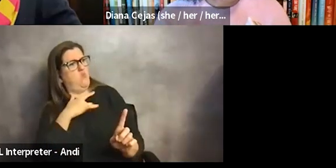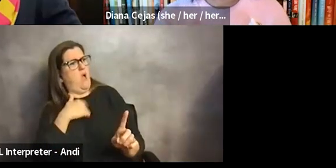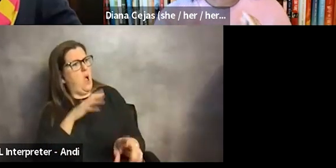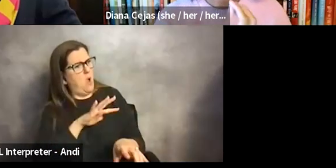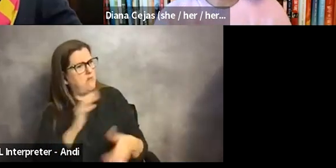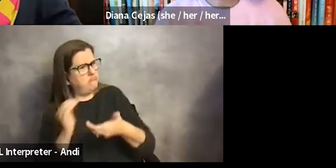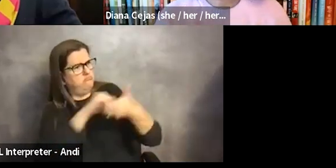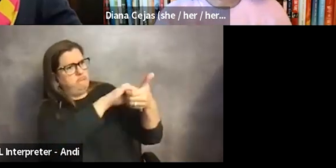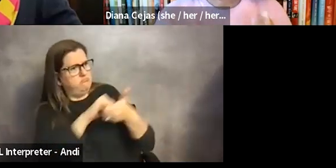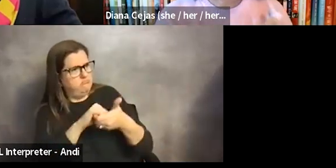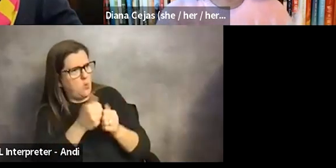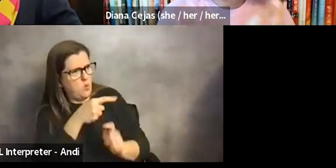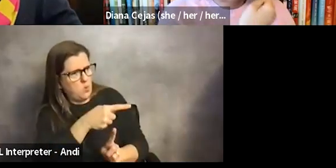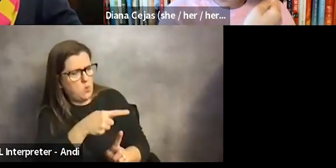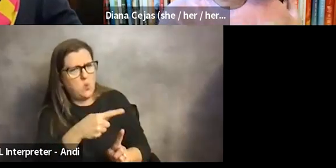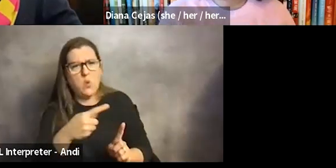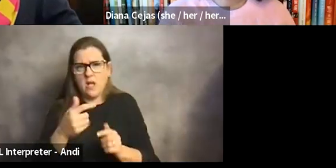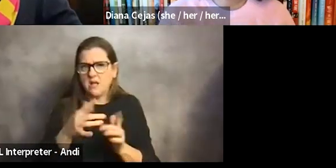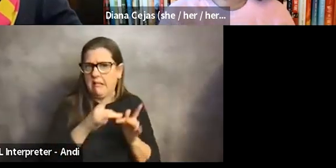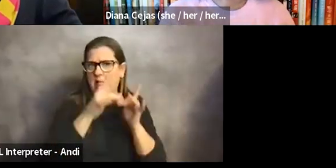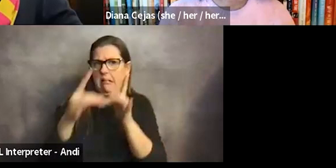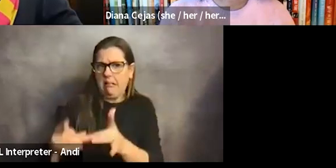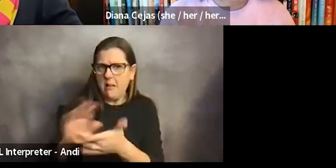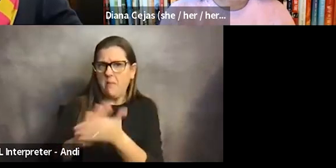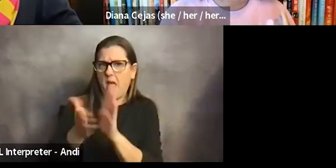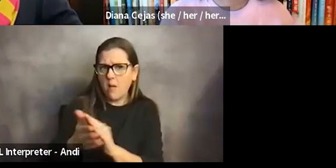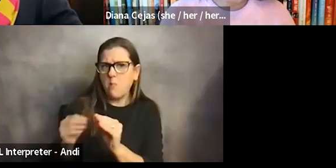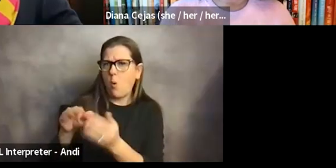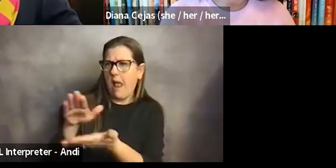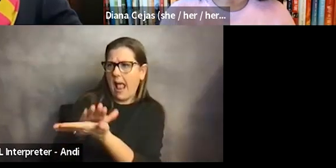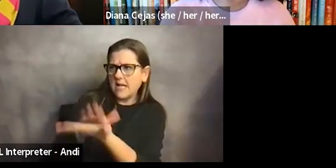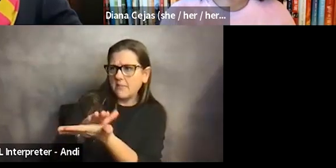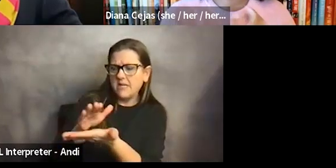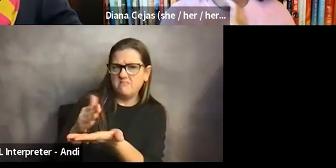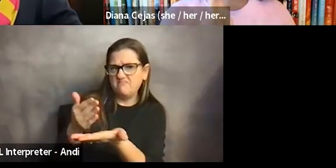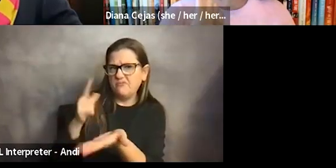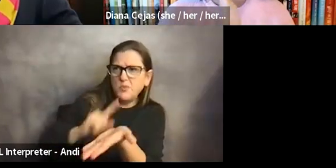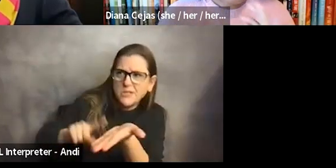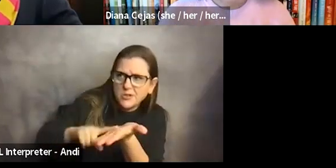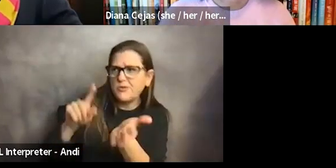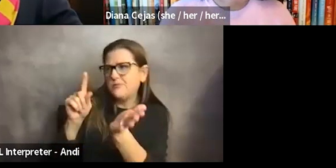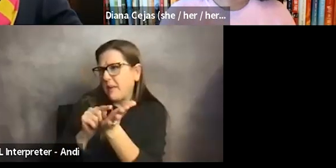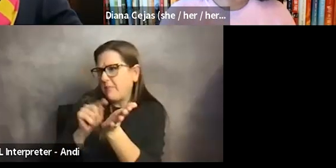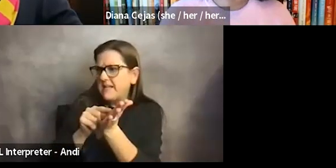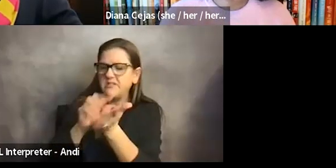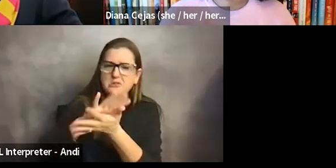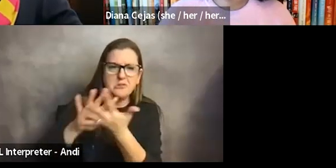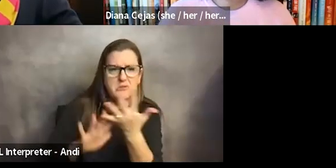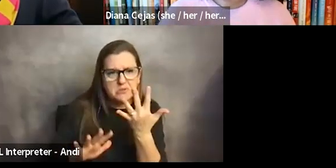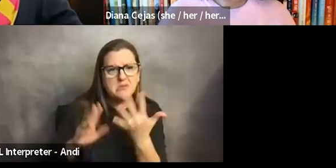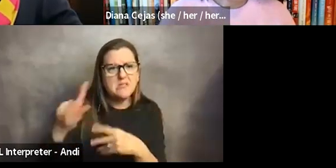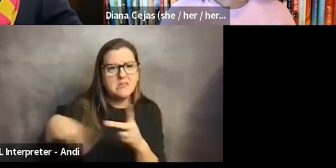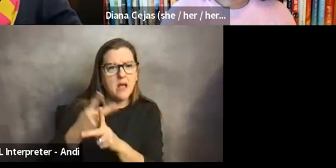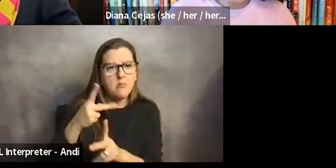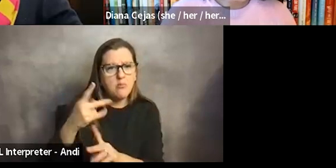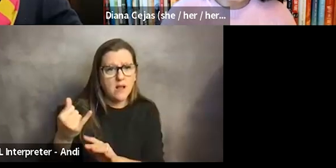with. And then that leads to, uh, you know, the traditional kinds of academic things like research publications, uh, different kinds of projects that I'm